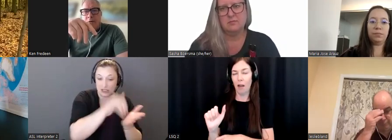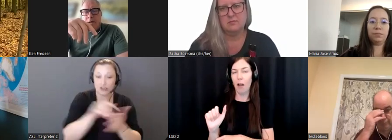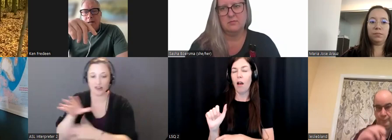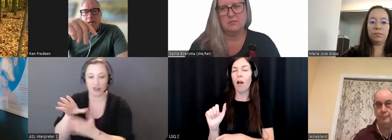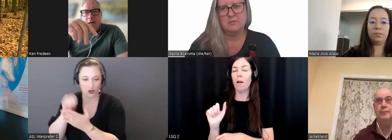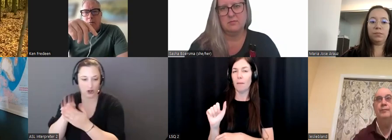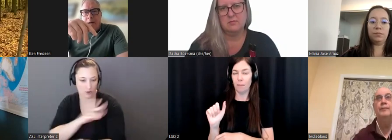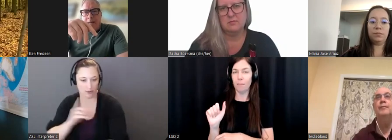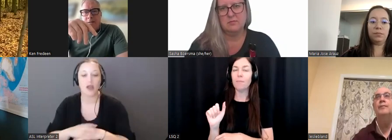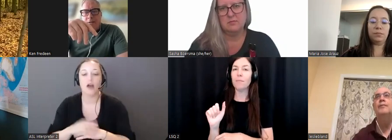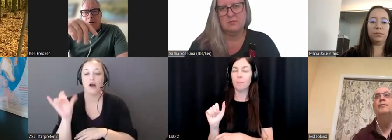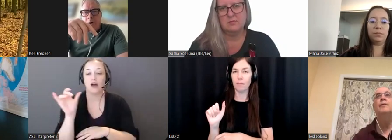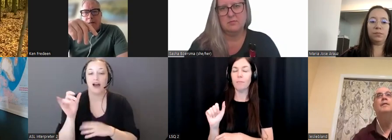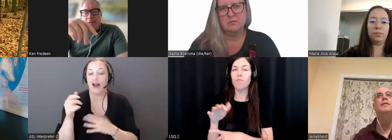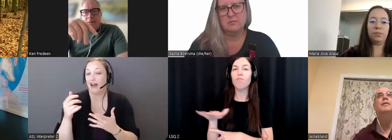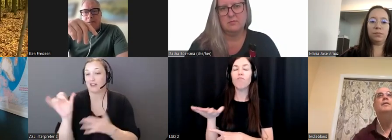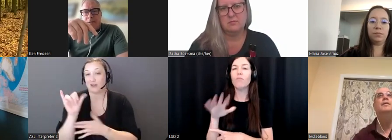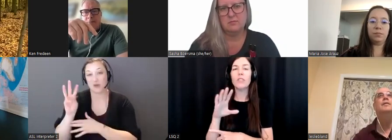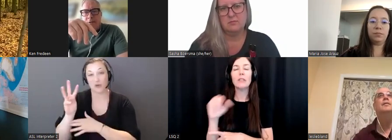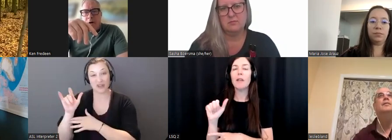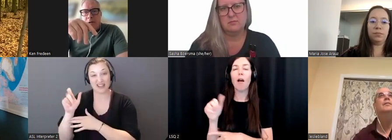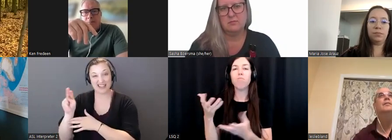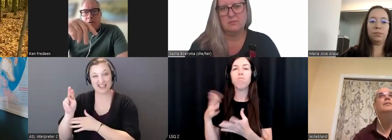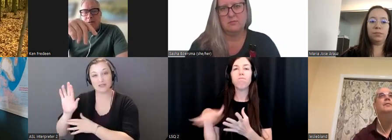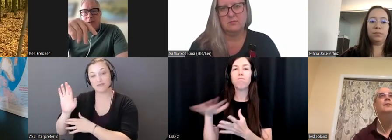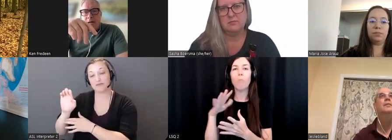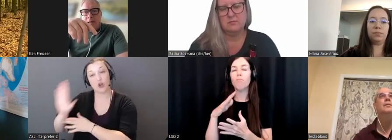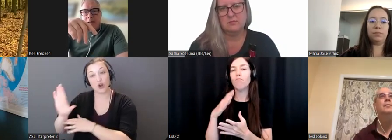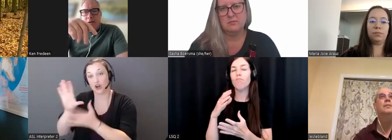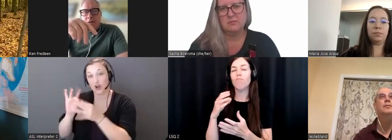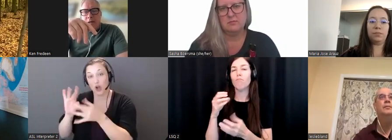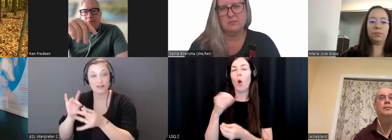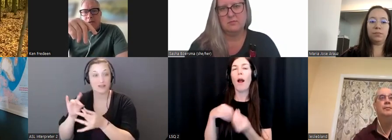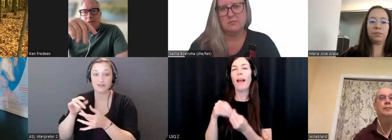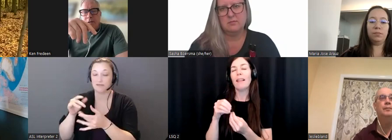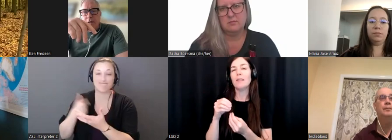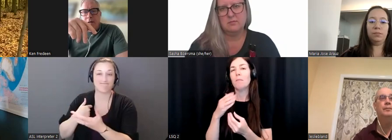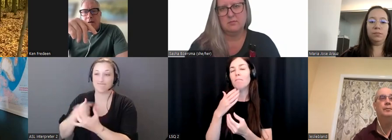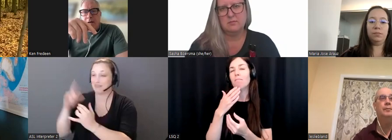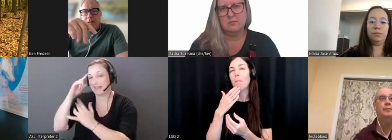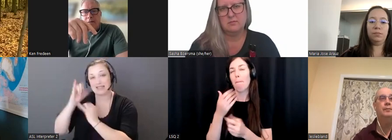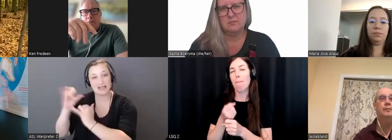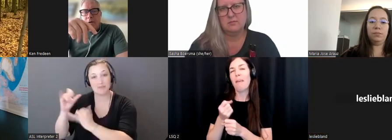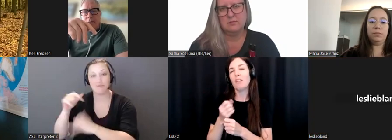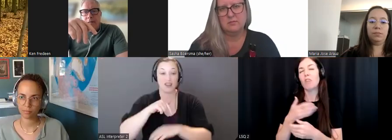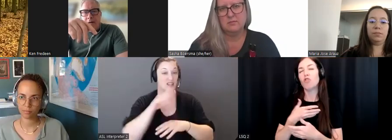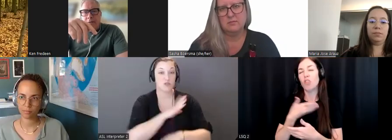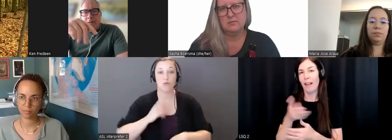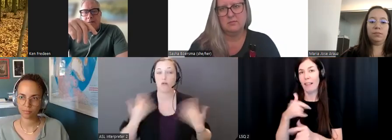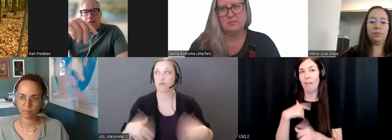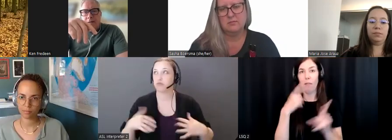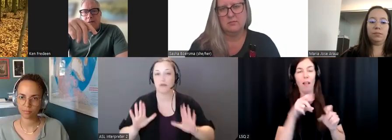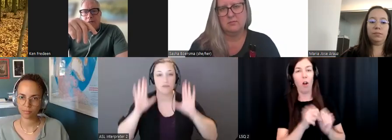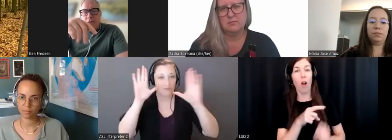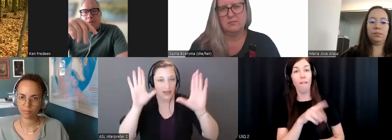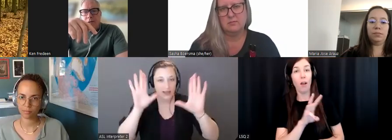I echo Winnie's comments. This is a phenomenal board, hugely diverse and wonderfully talented.